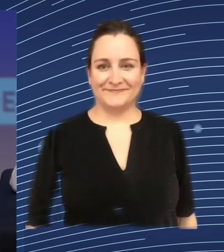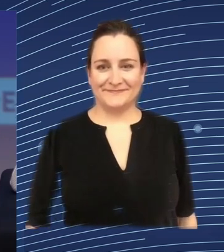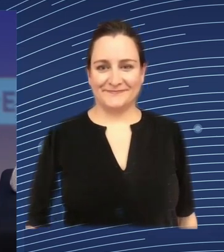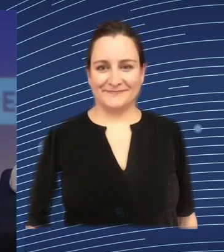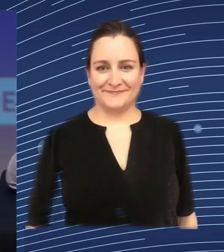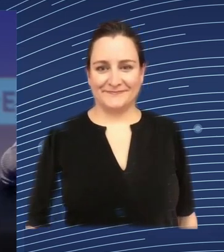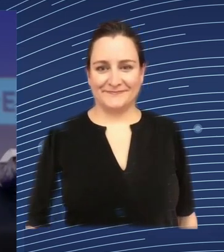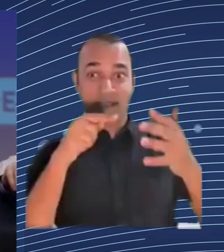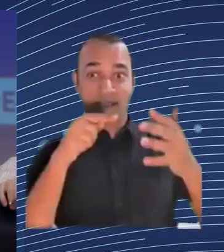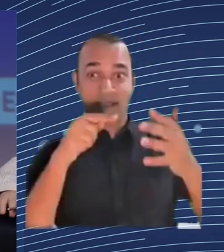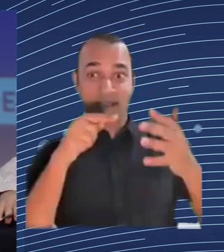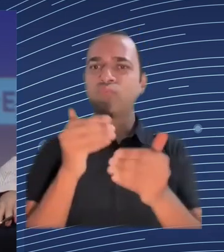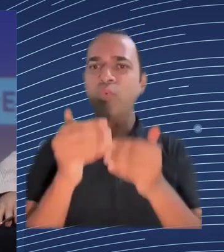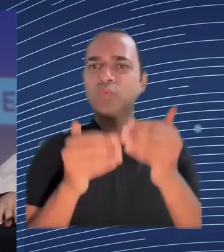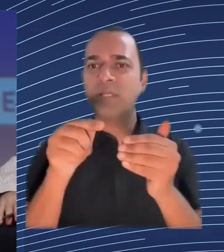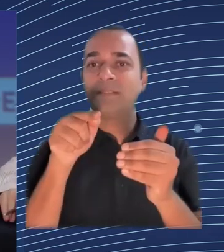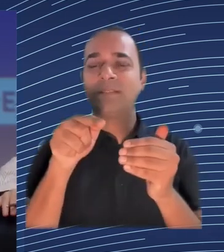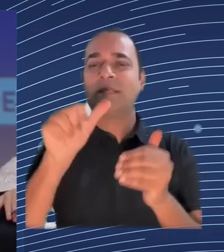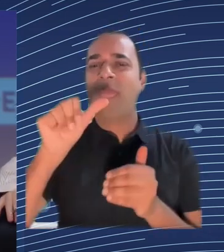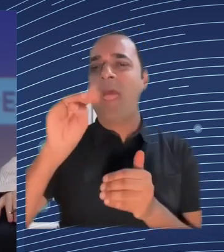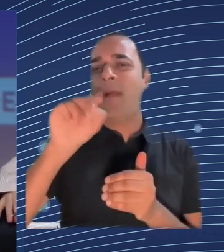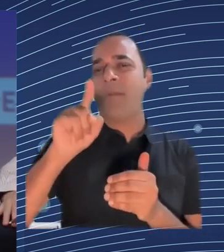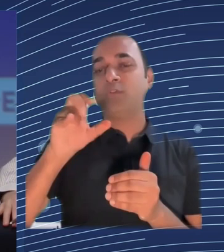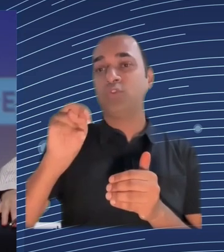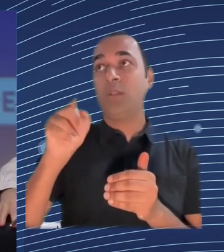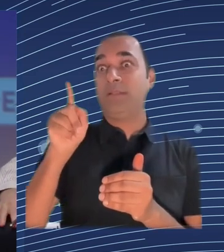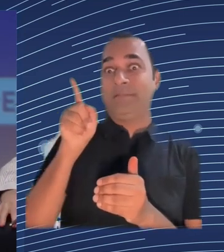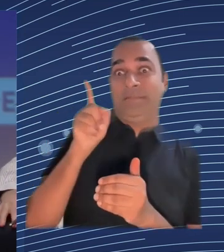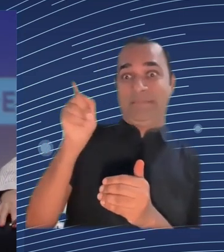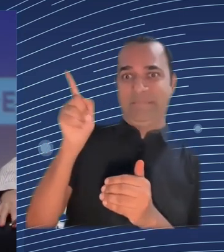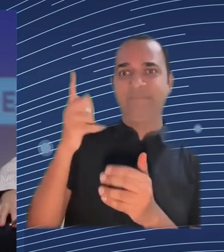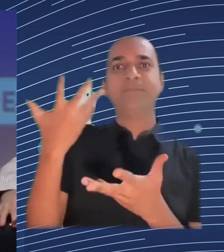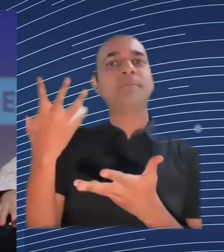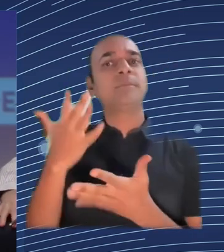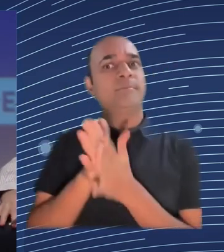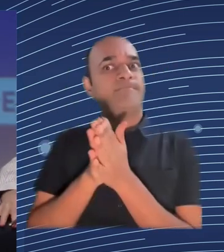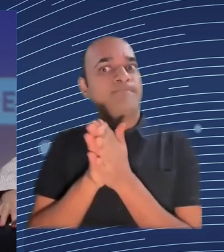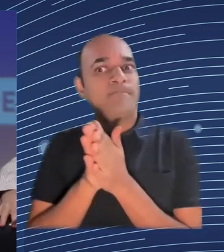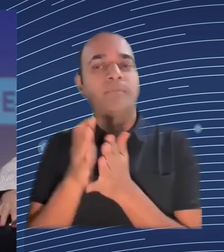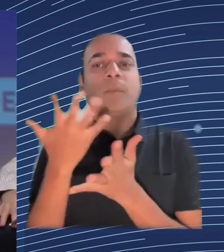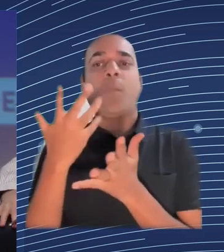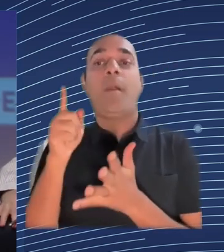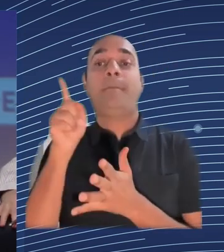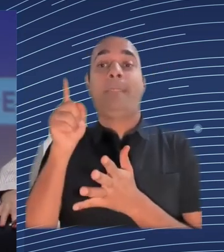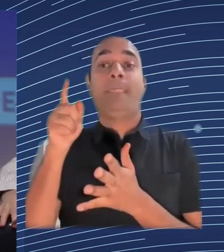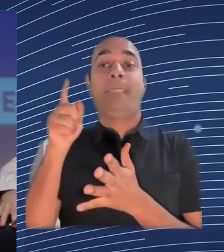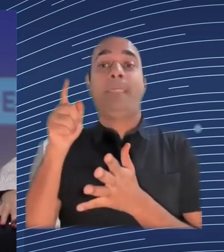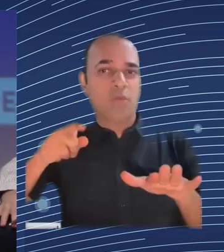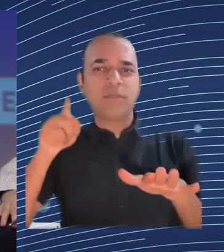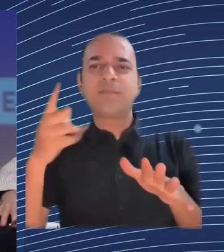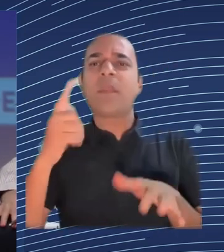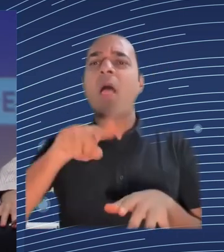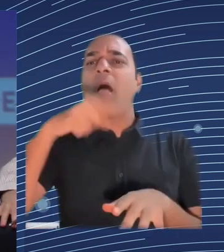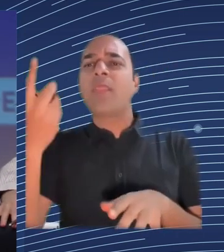the decision and a decision by the higher administrative court in Lüneburg